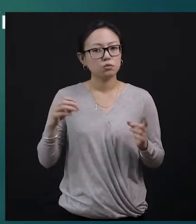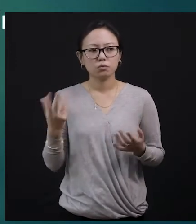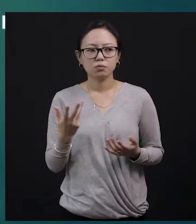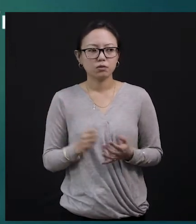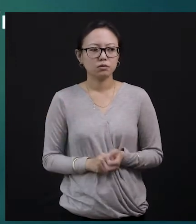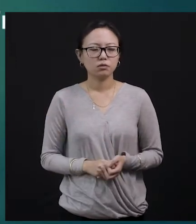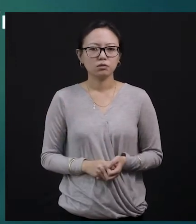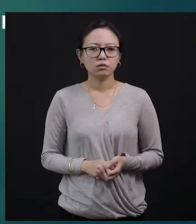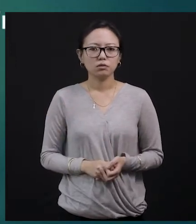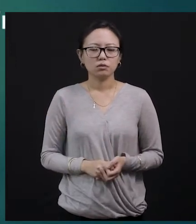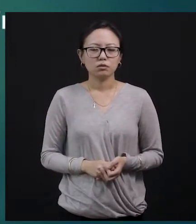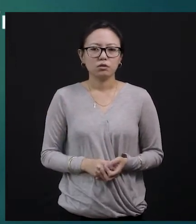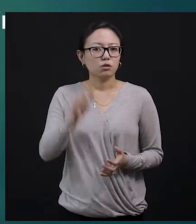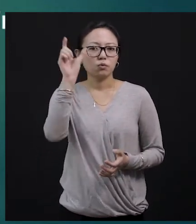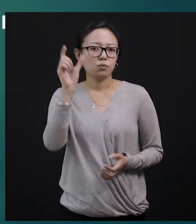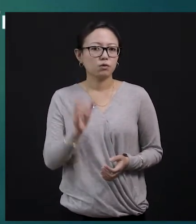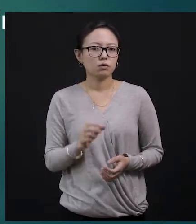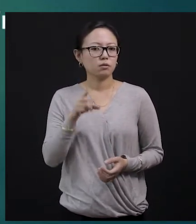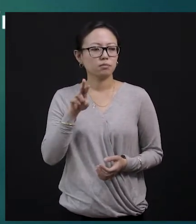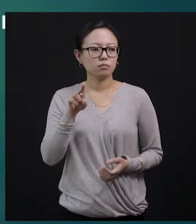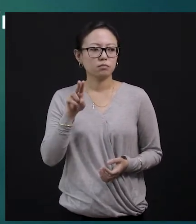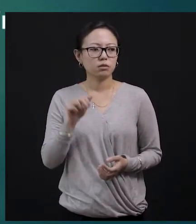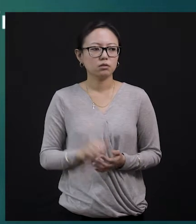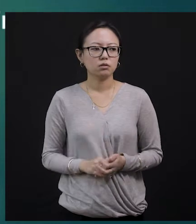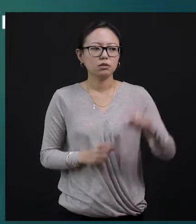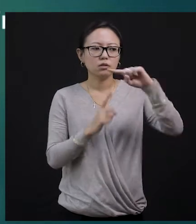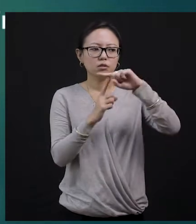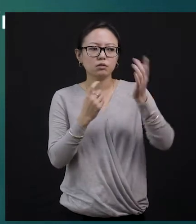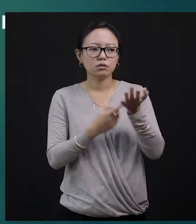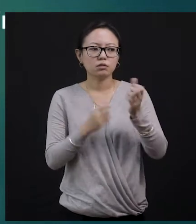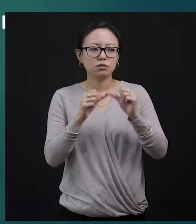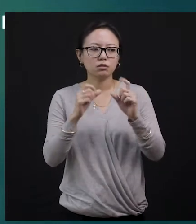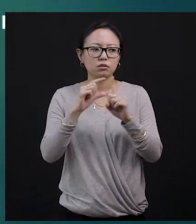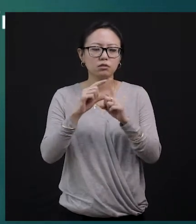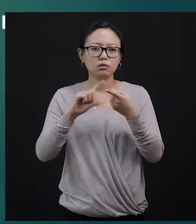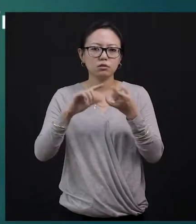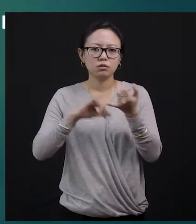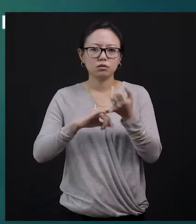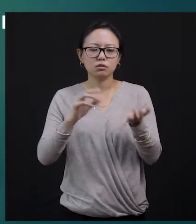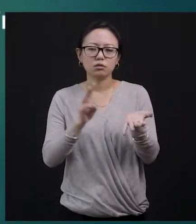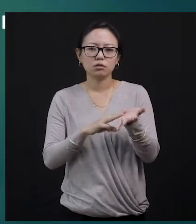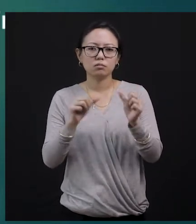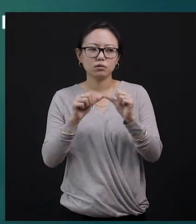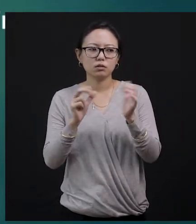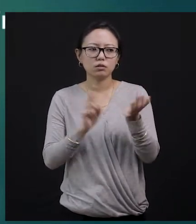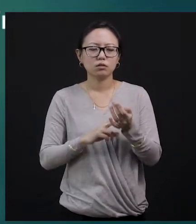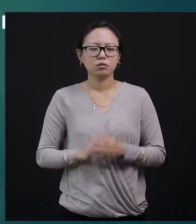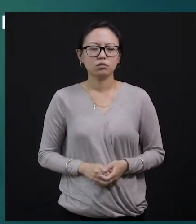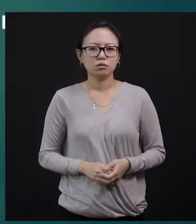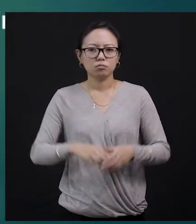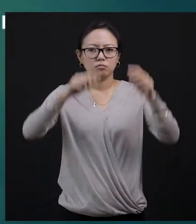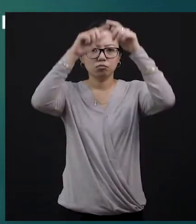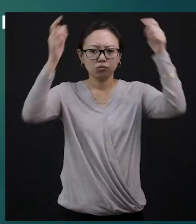The word meaning here, the first one will be tradesmen, okay? Tradesmen, shopkeepers or people who have goods to